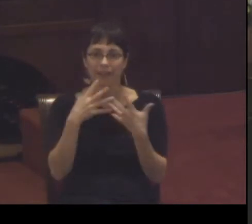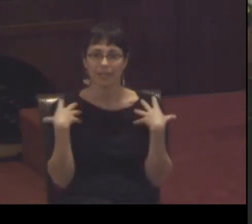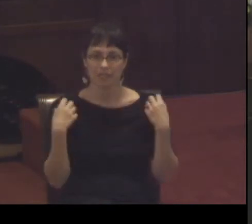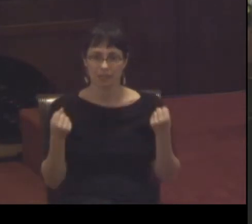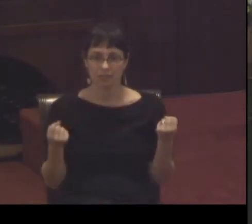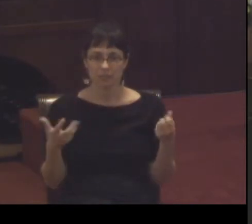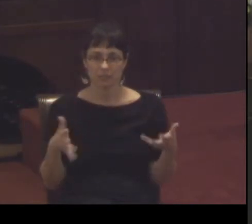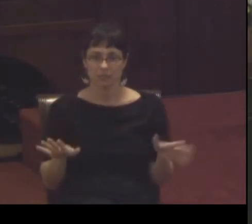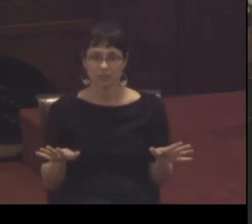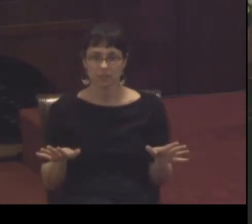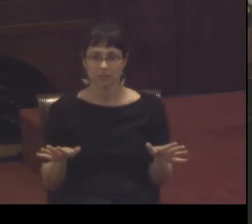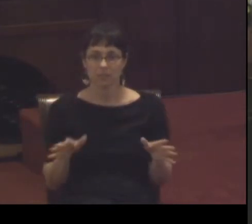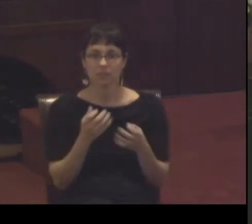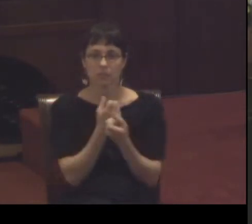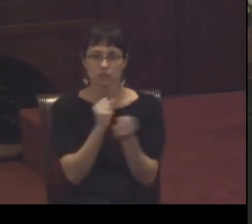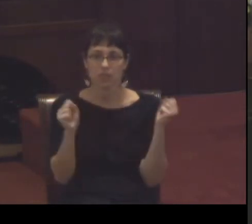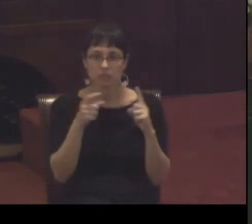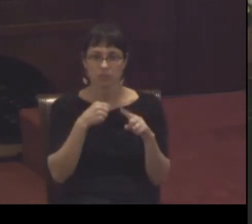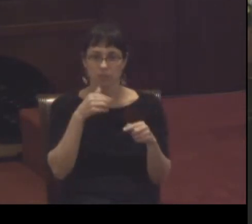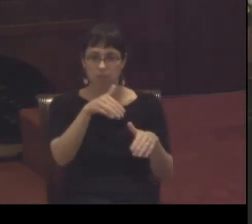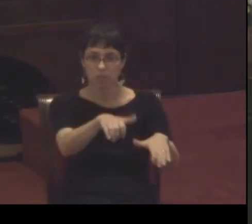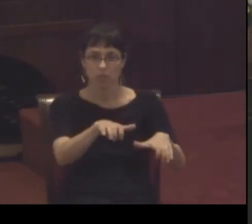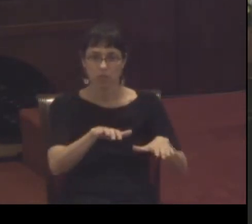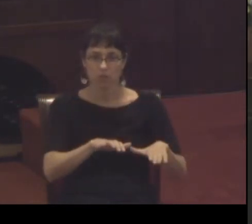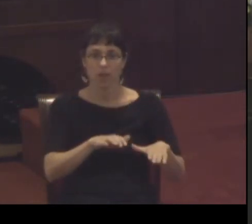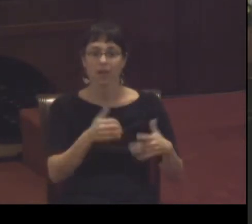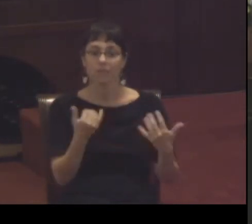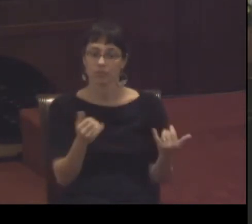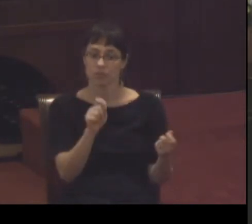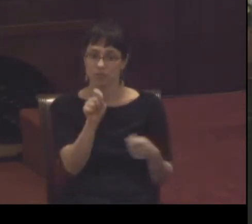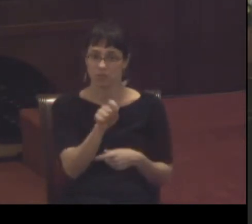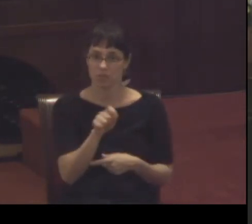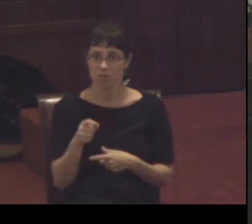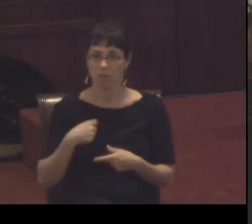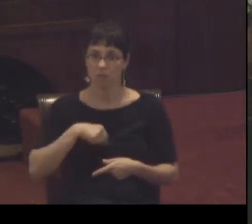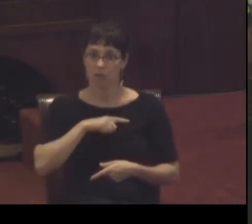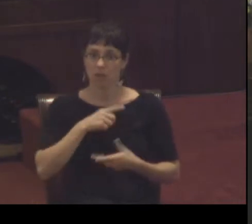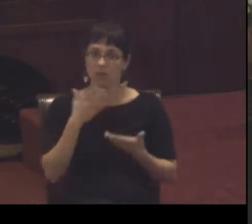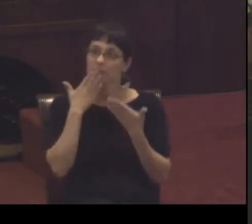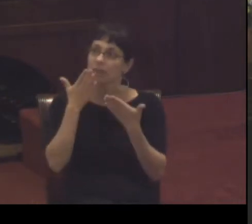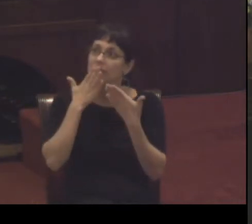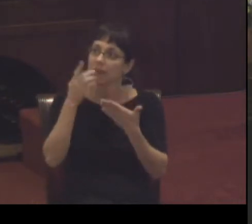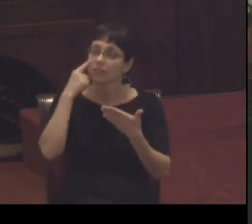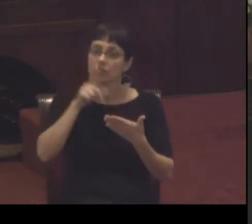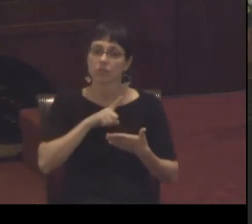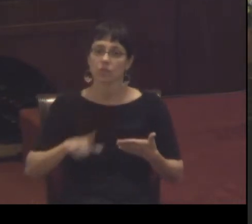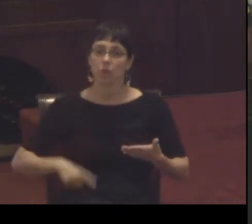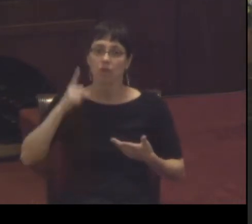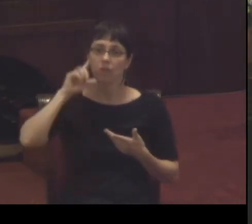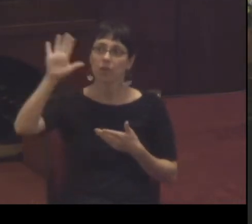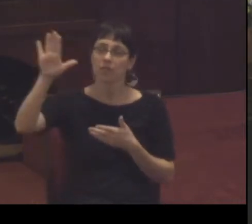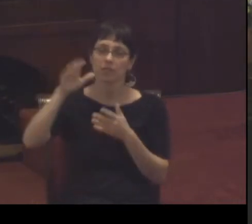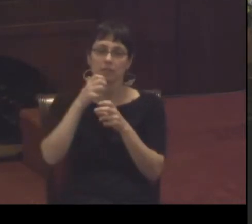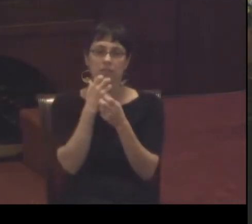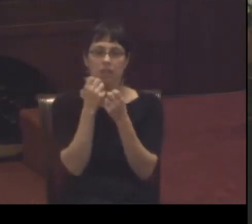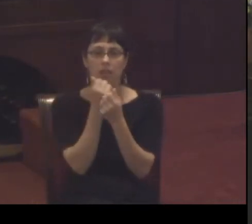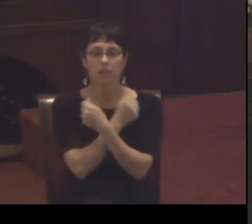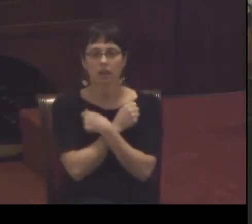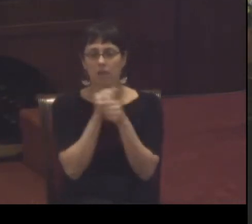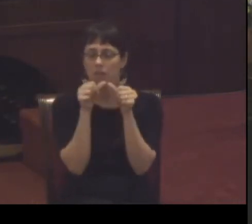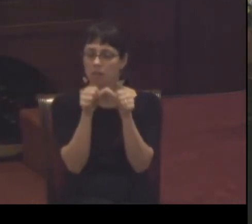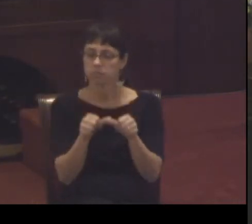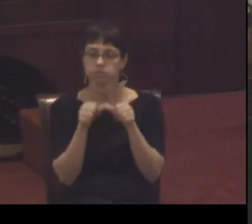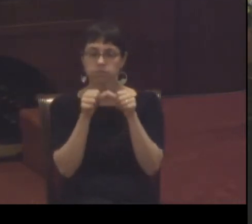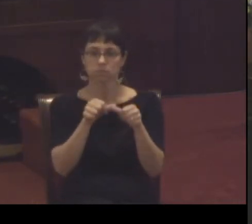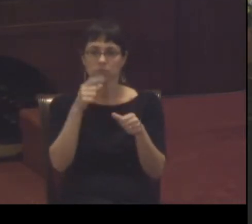he rescued them from the grave so let us give thanks to the Lord for his unfailing love and his wonderful deeds for people